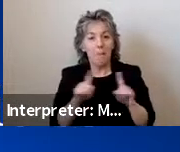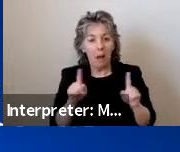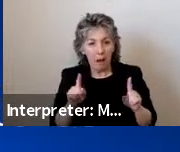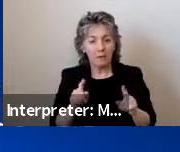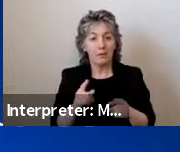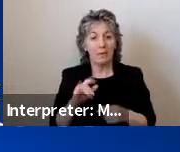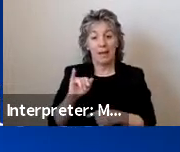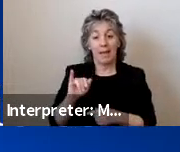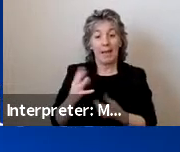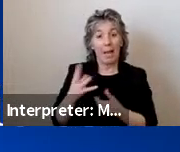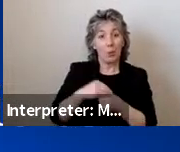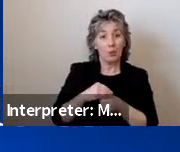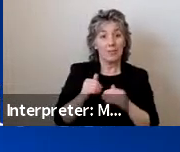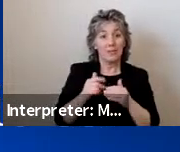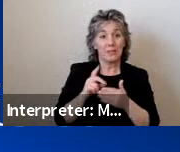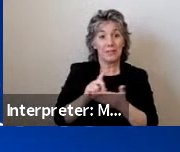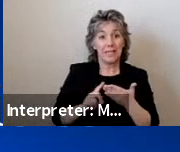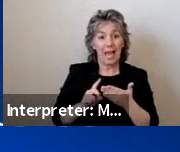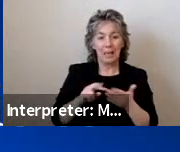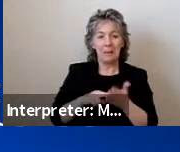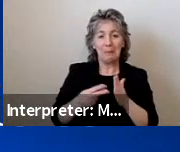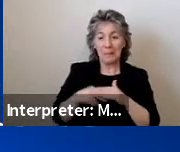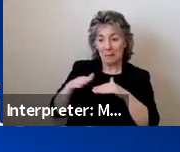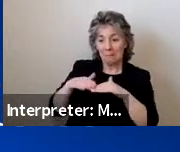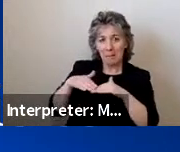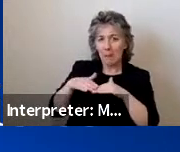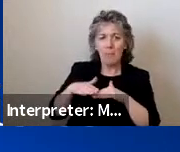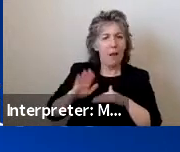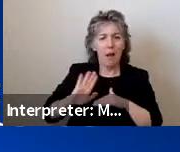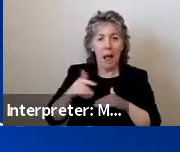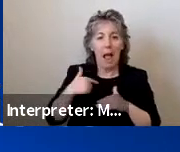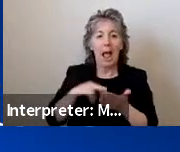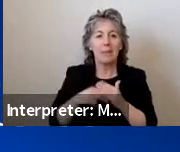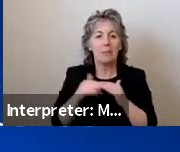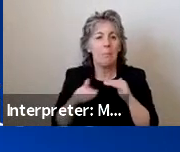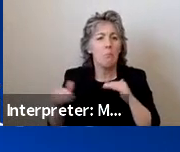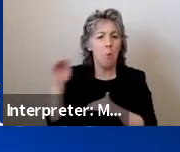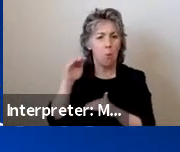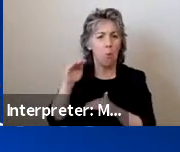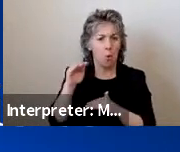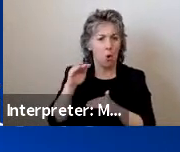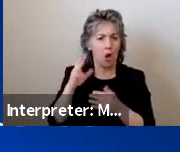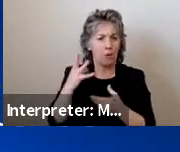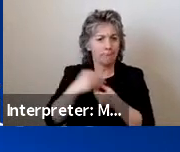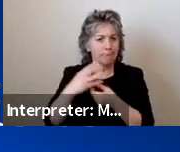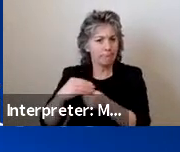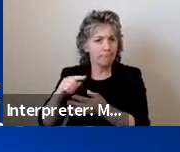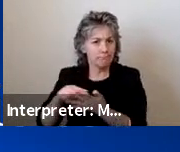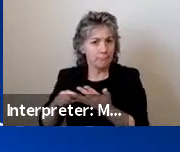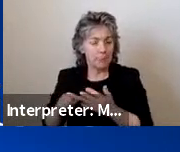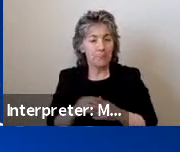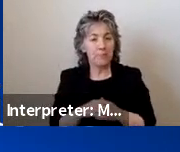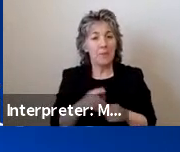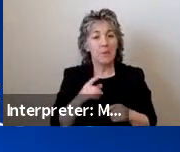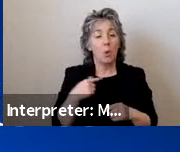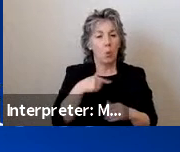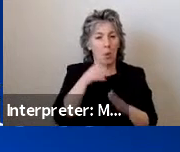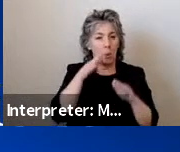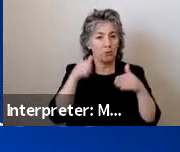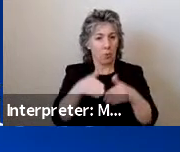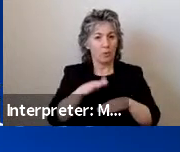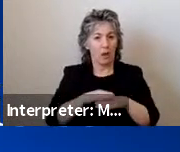inclusive design exceeds the minimum accessibility requirements I will be talking about. This series is also focused on autonomous vehicles,